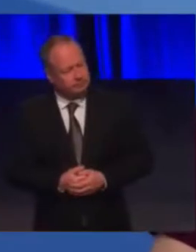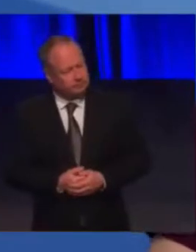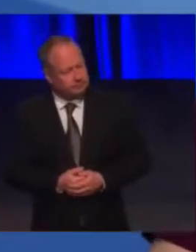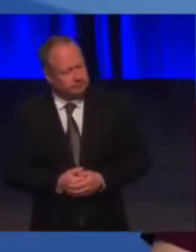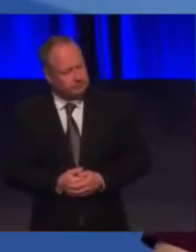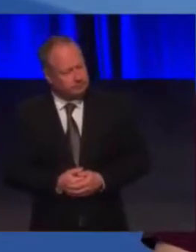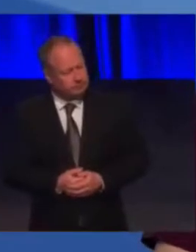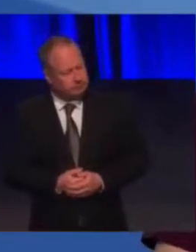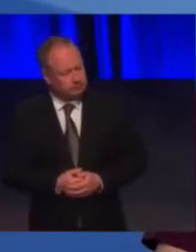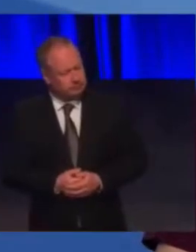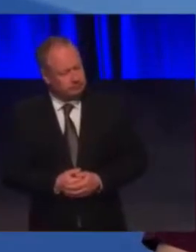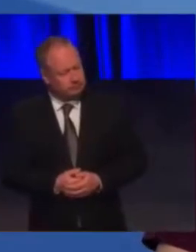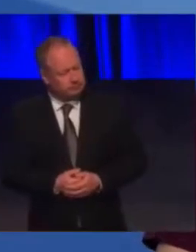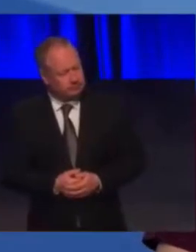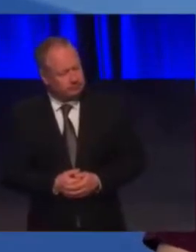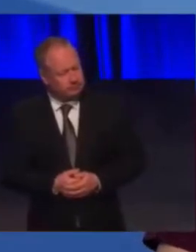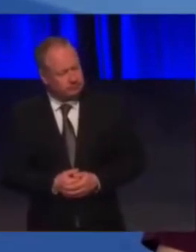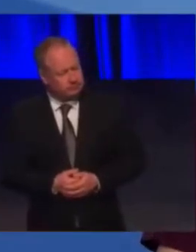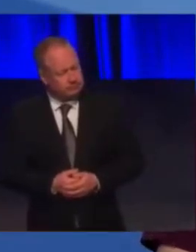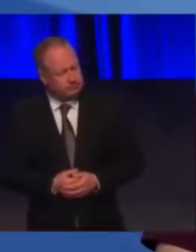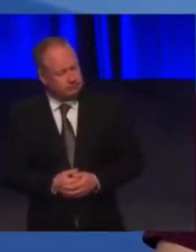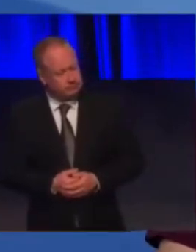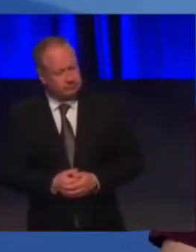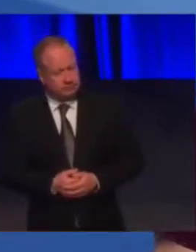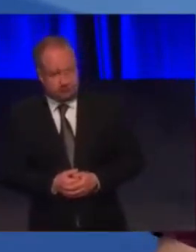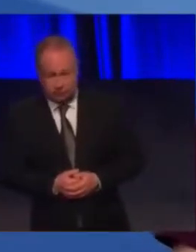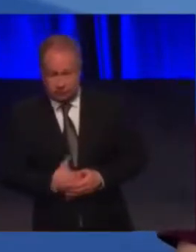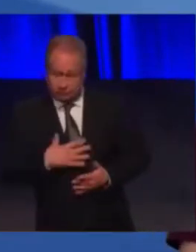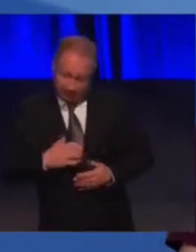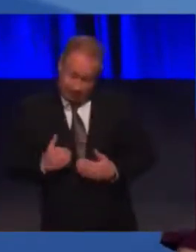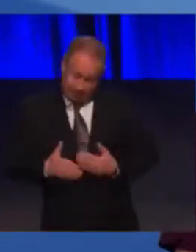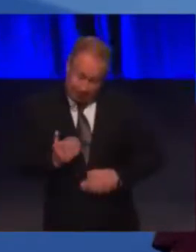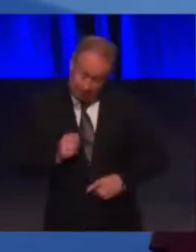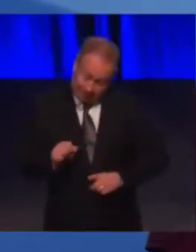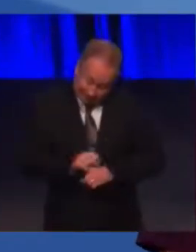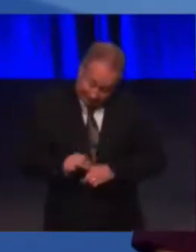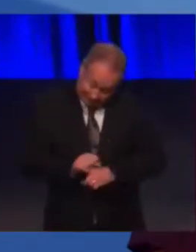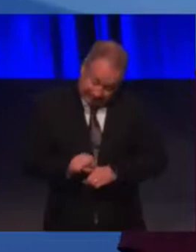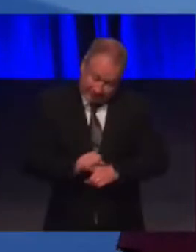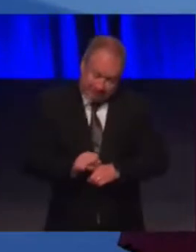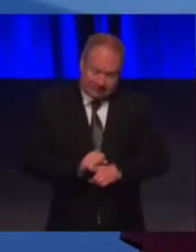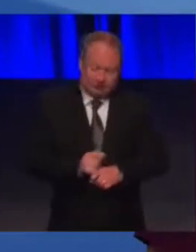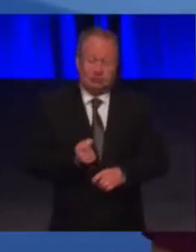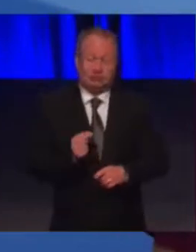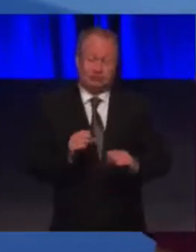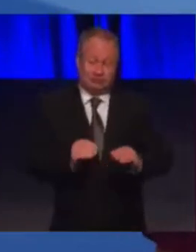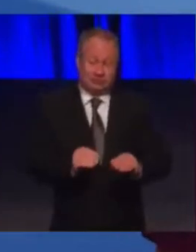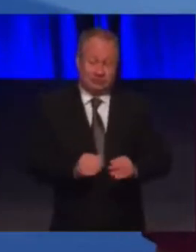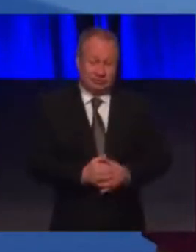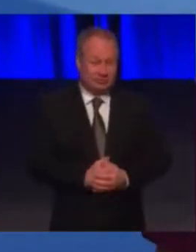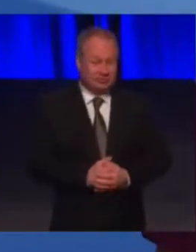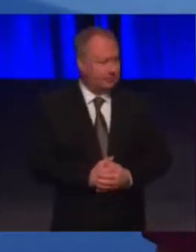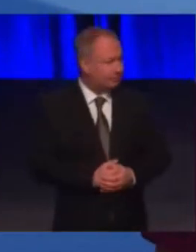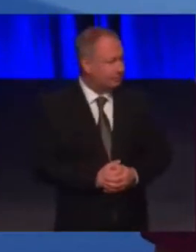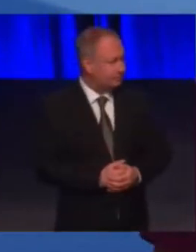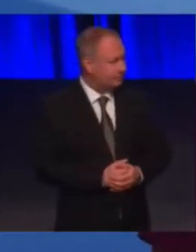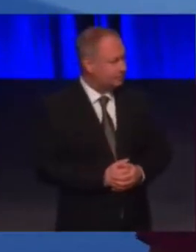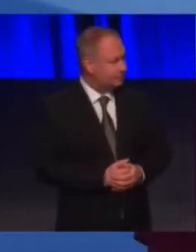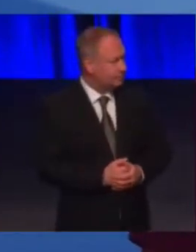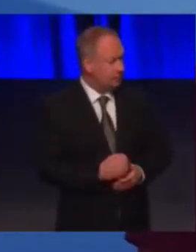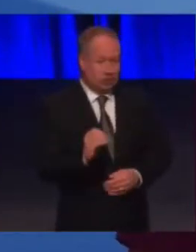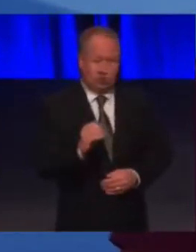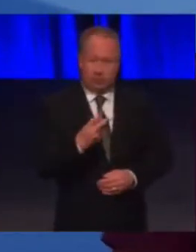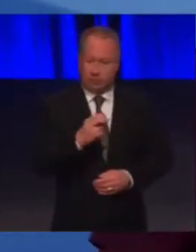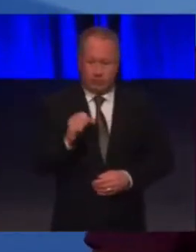much it is a case of a work in progress. I promise I'm nearly there. In October